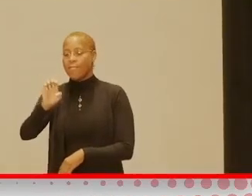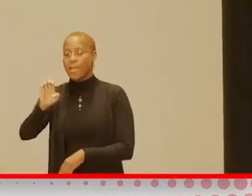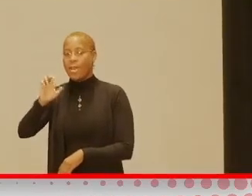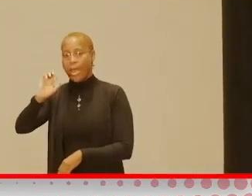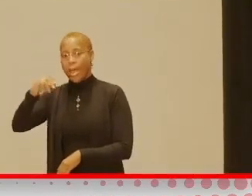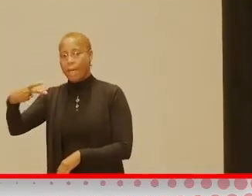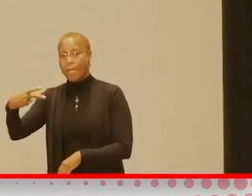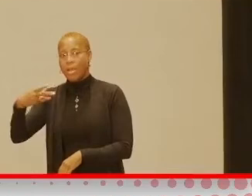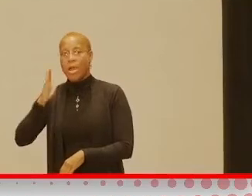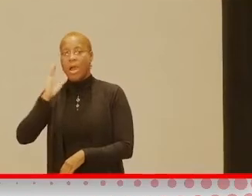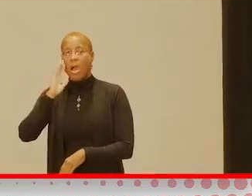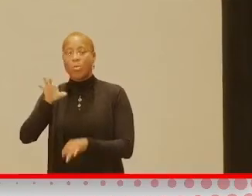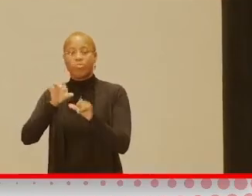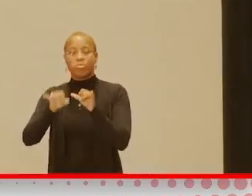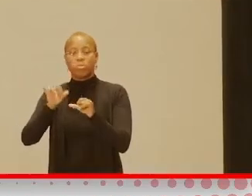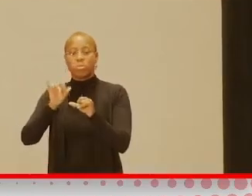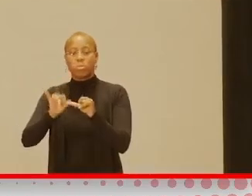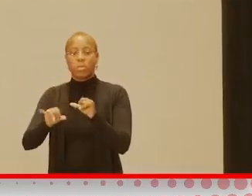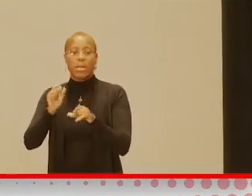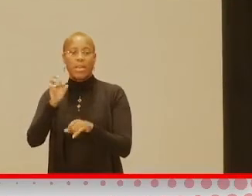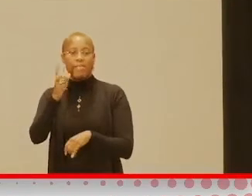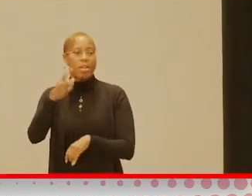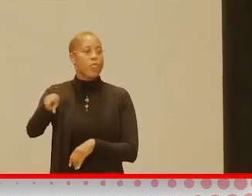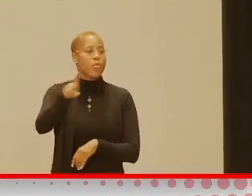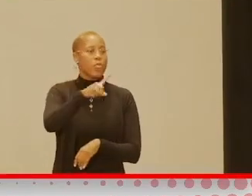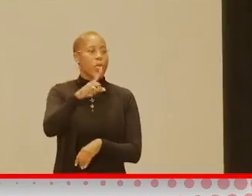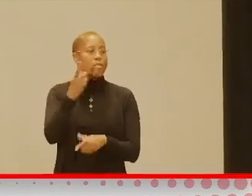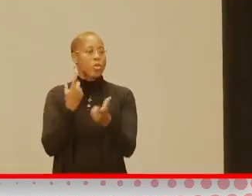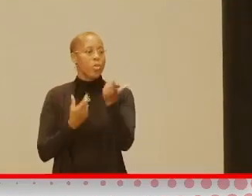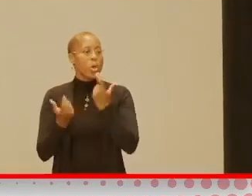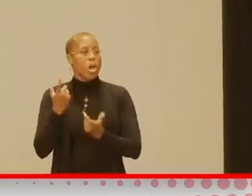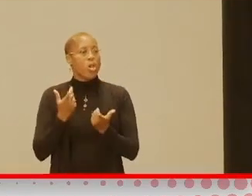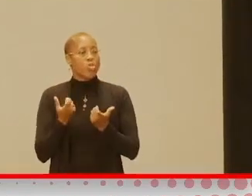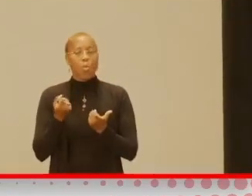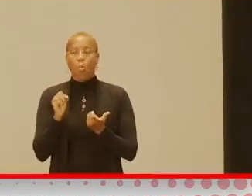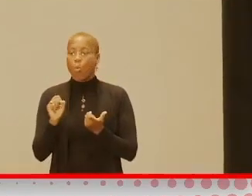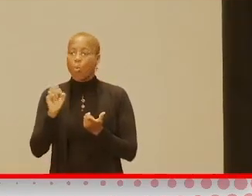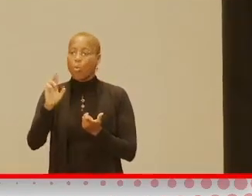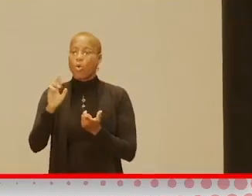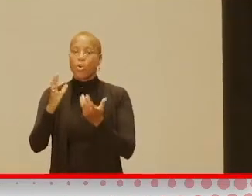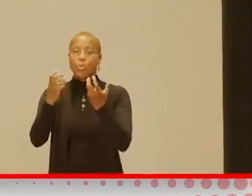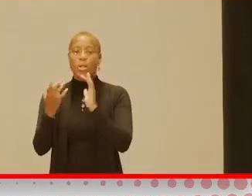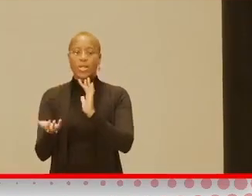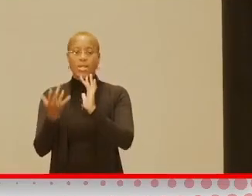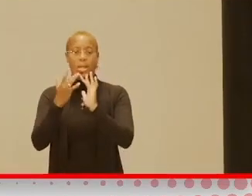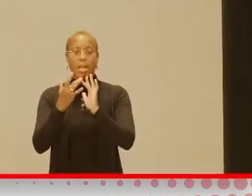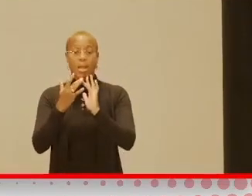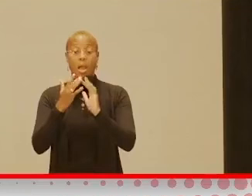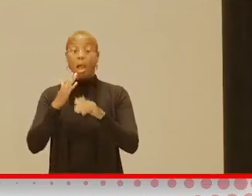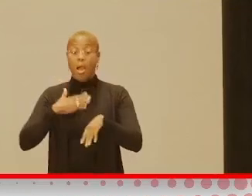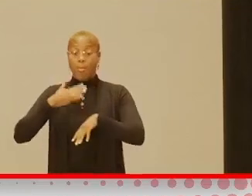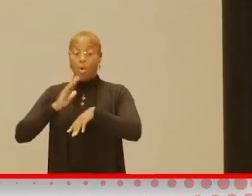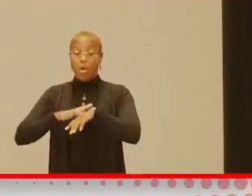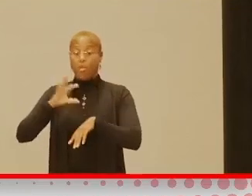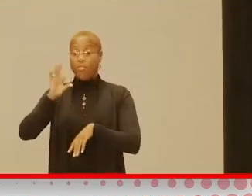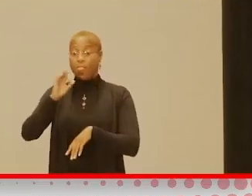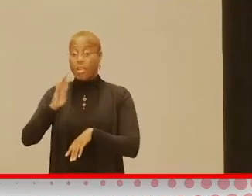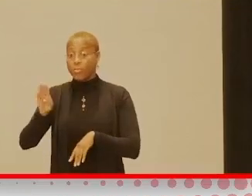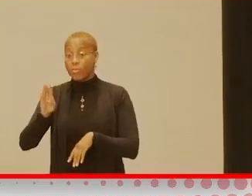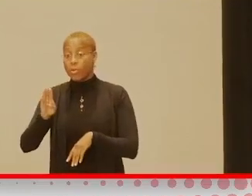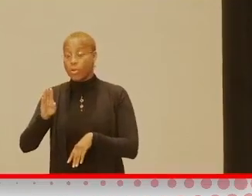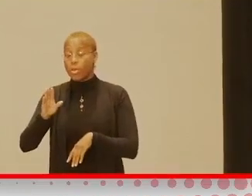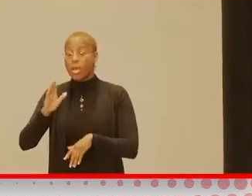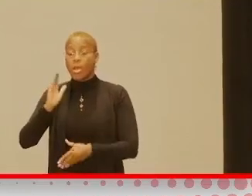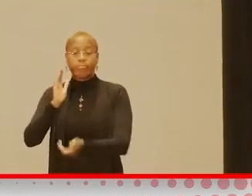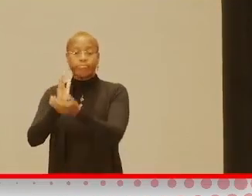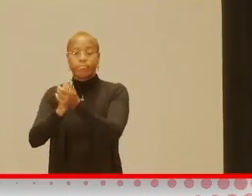you know, has any other questions or wants to connect. I'm, you know, on Facebook. My email is in there